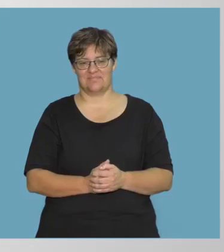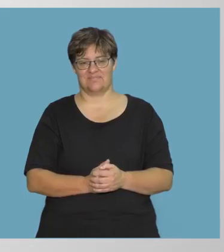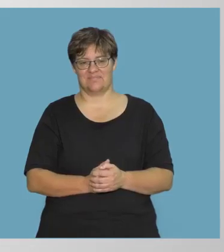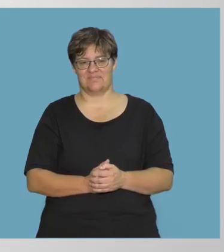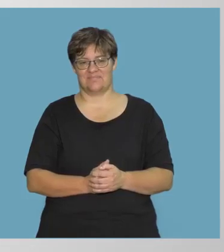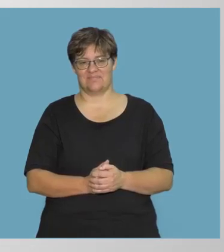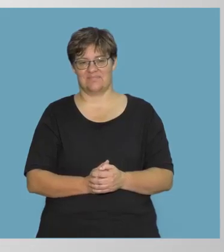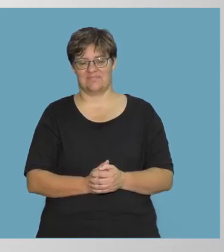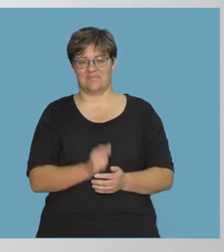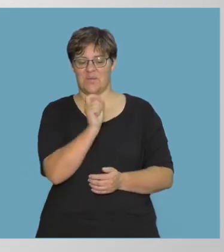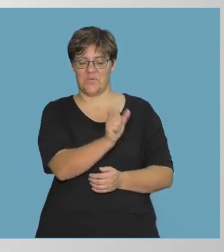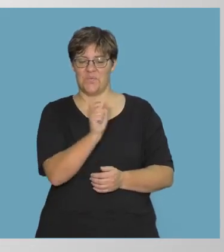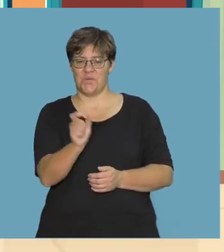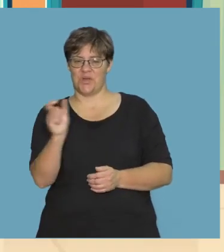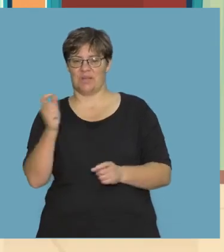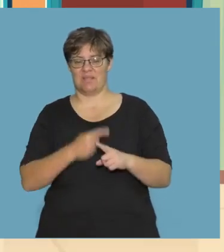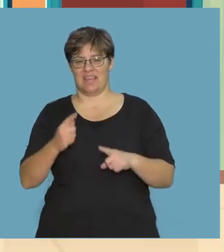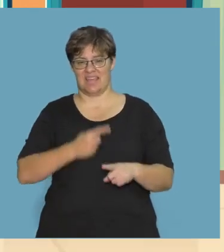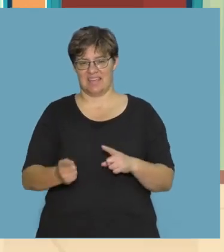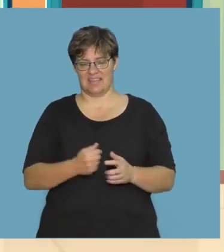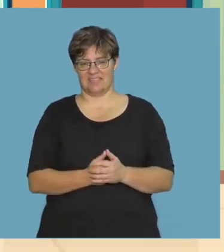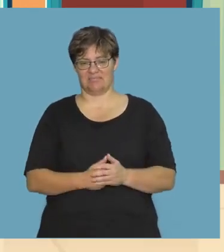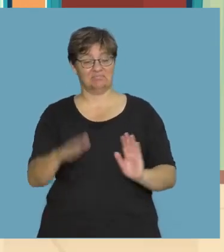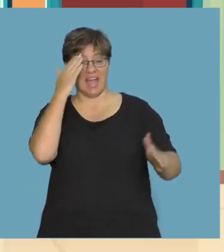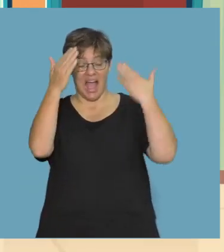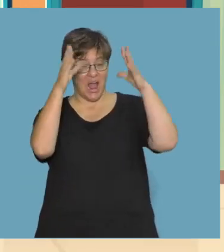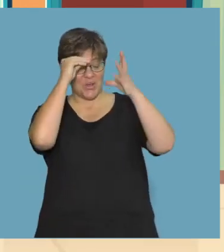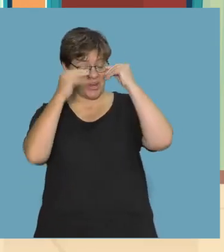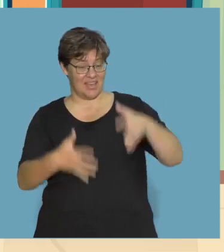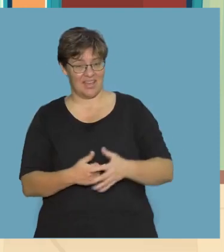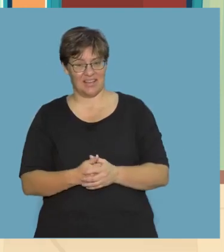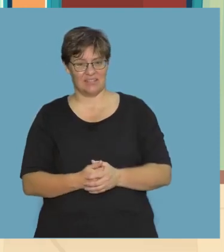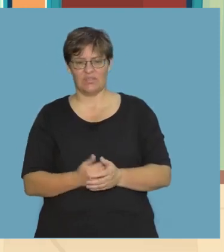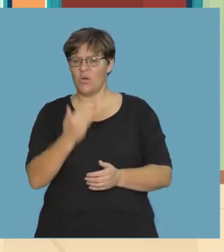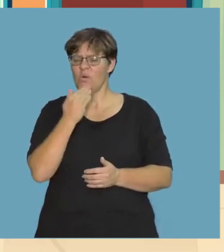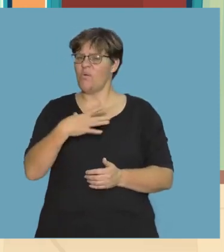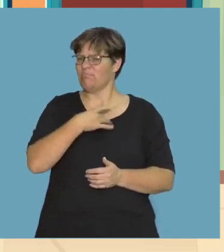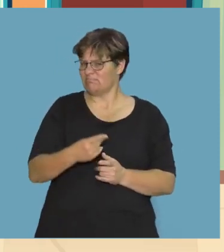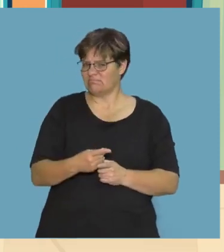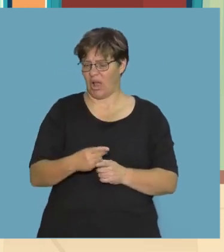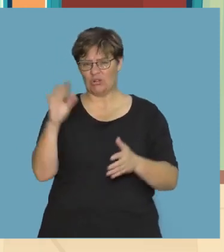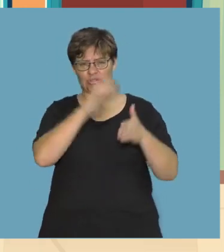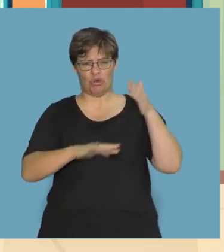Wordplay Hello everyone! Hello learners! Who likes to listen to stories?